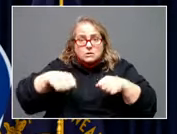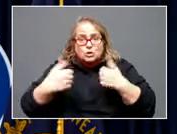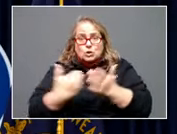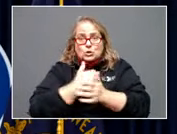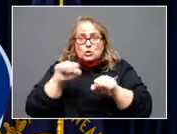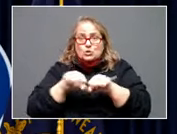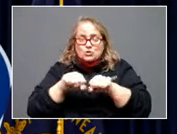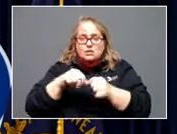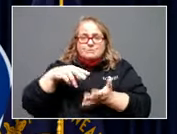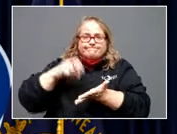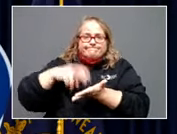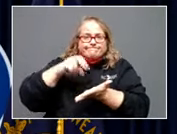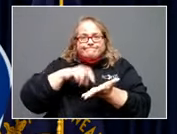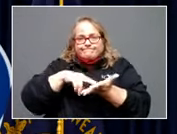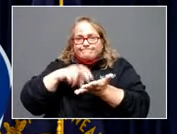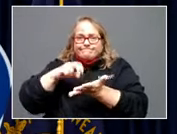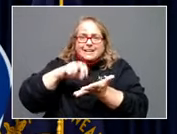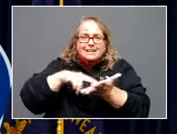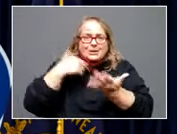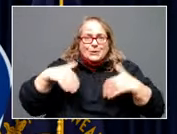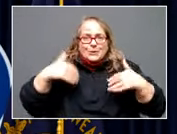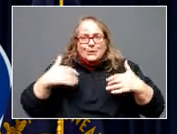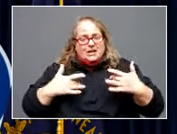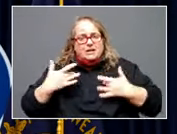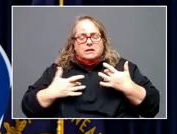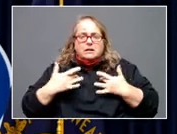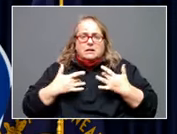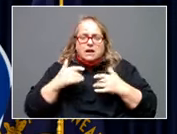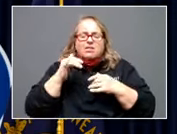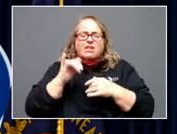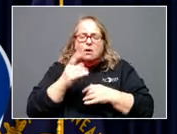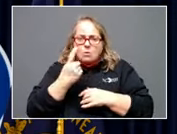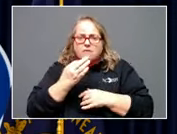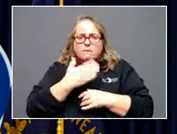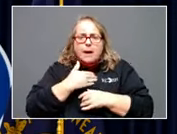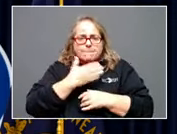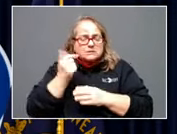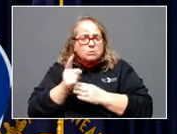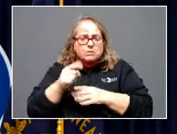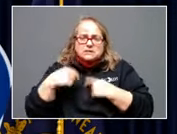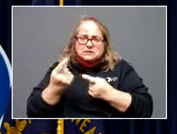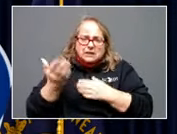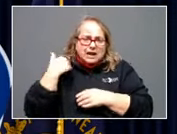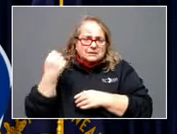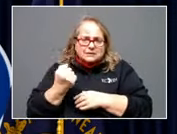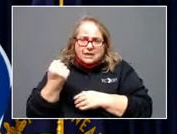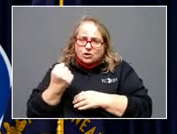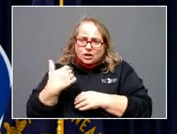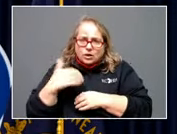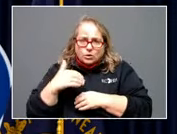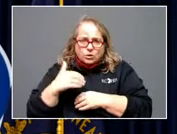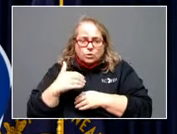up and down. was one of the best moments since last Saturday or that Saturday that we have